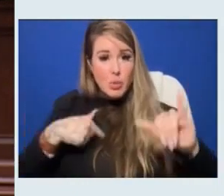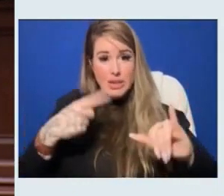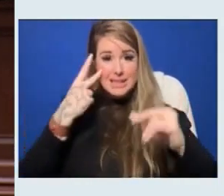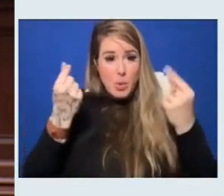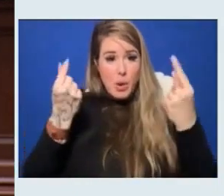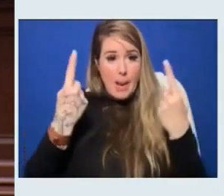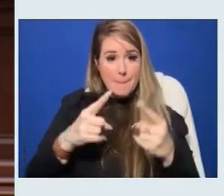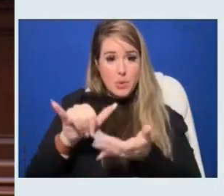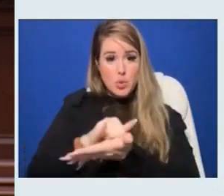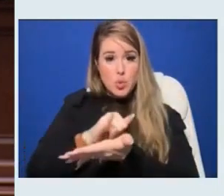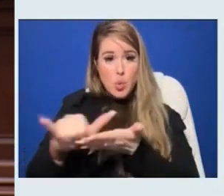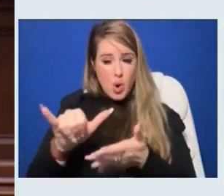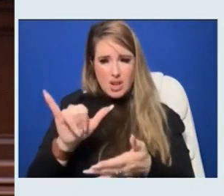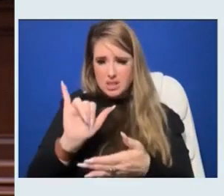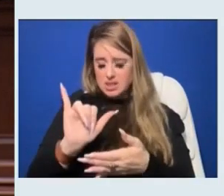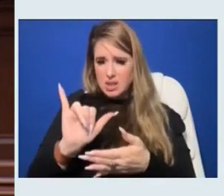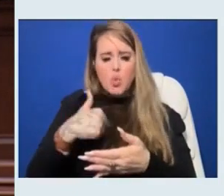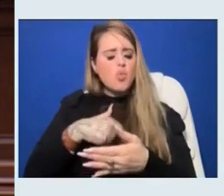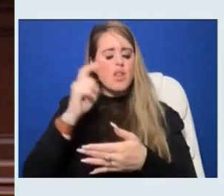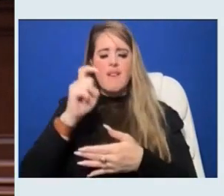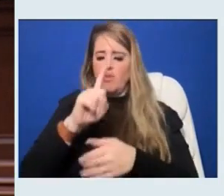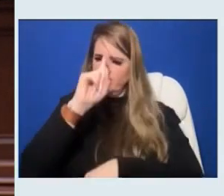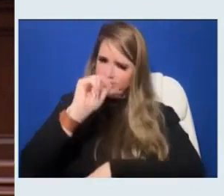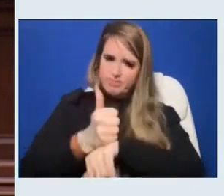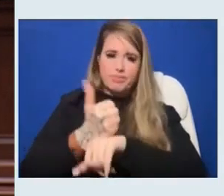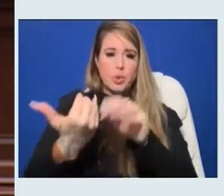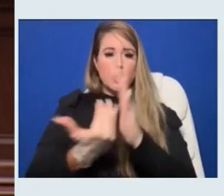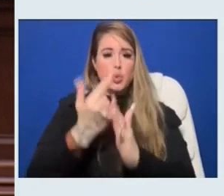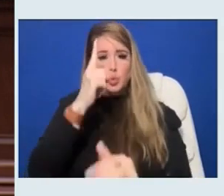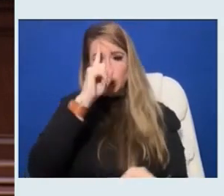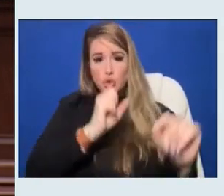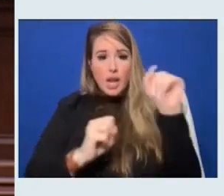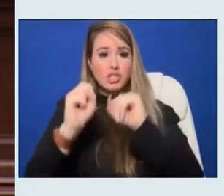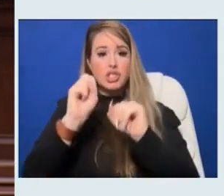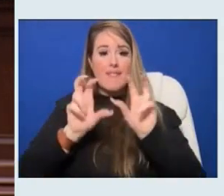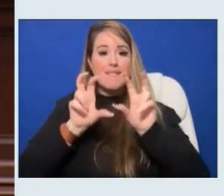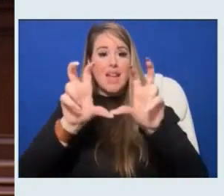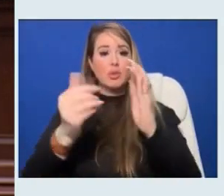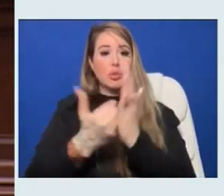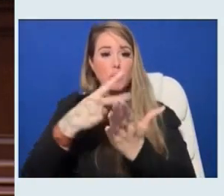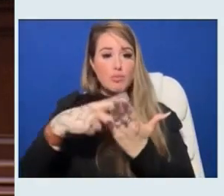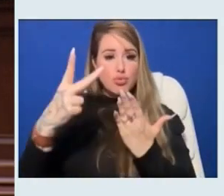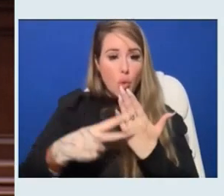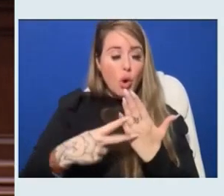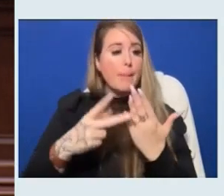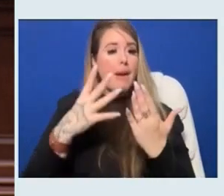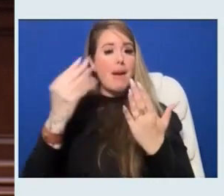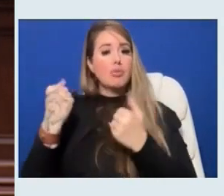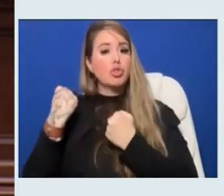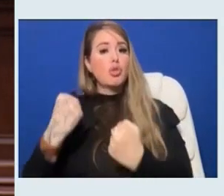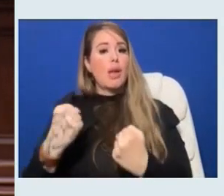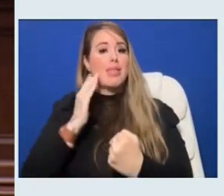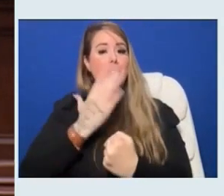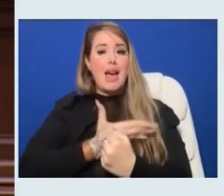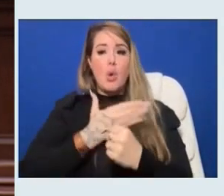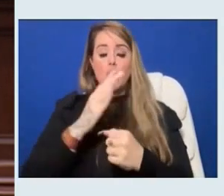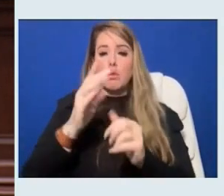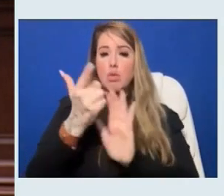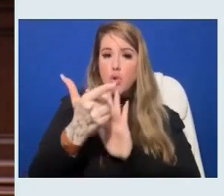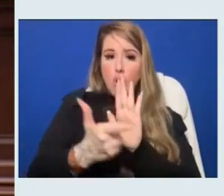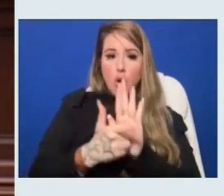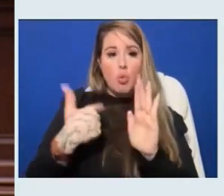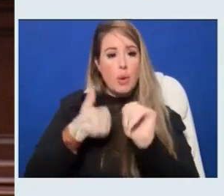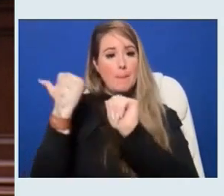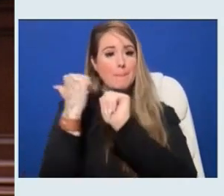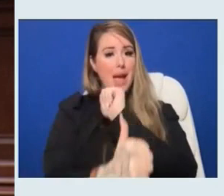develop new strategies and invest in new programs and strengthen our gun violence prevention laws, passing even